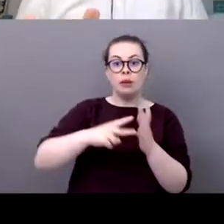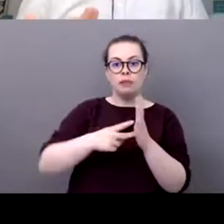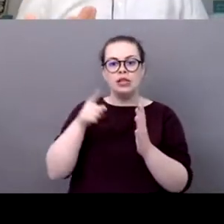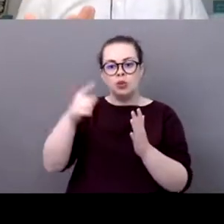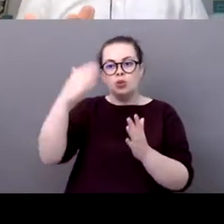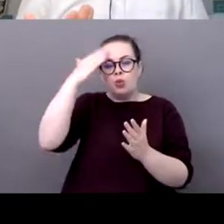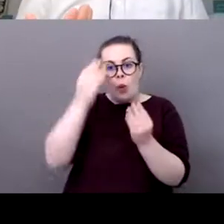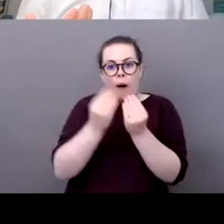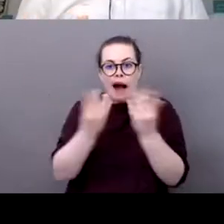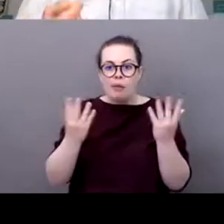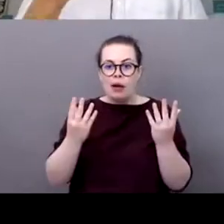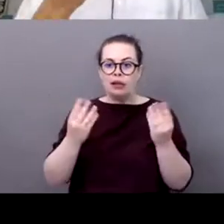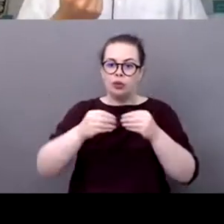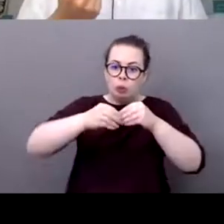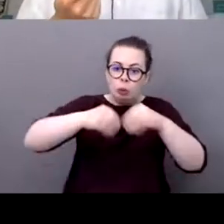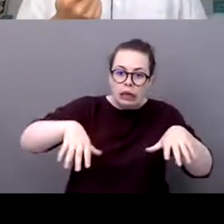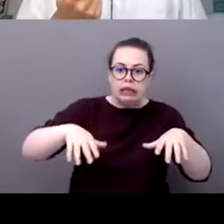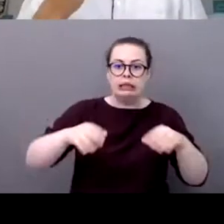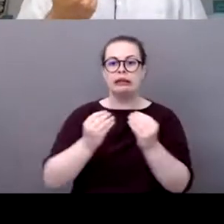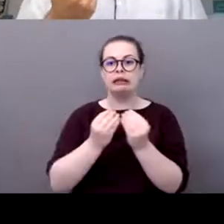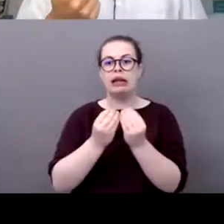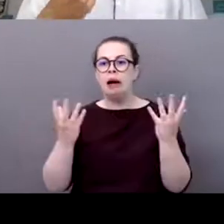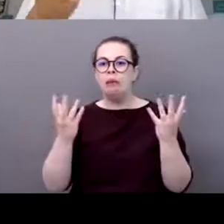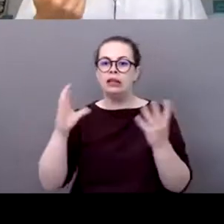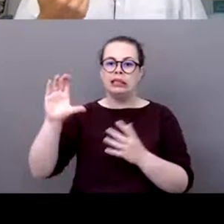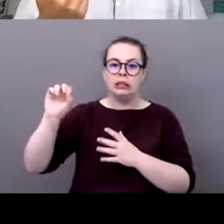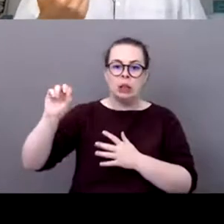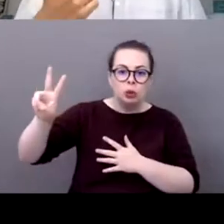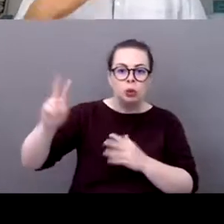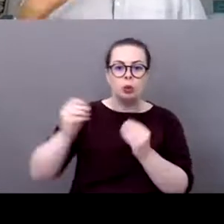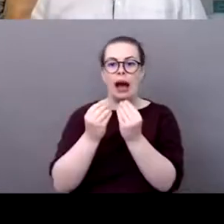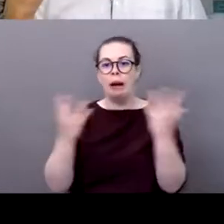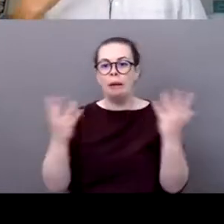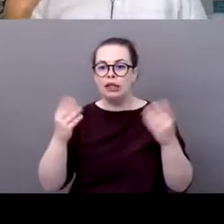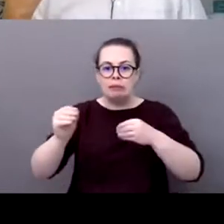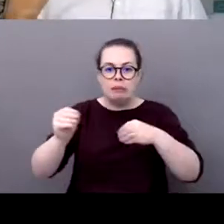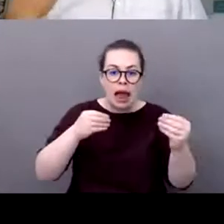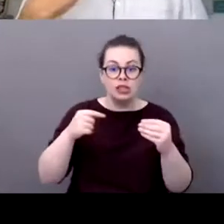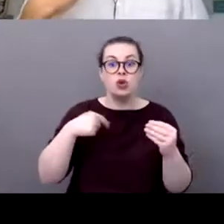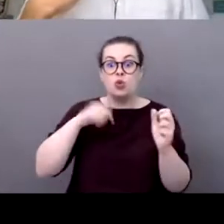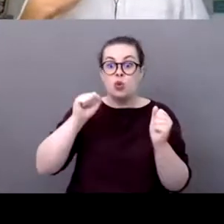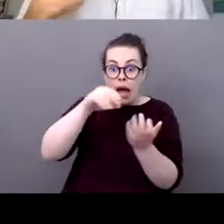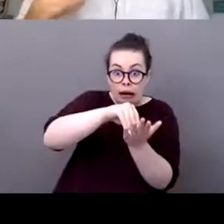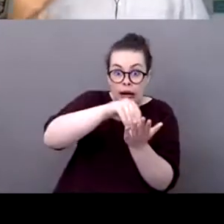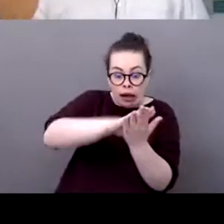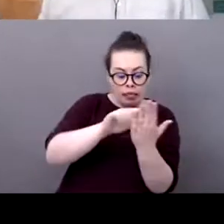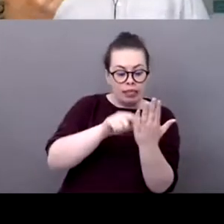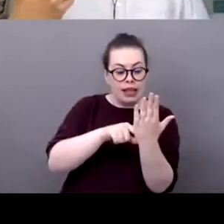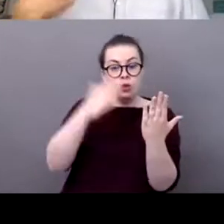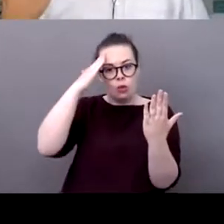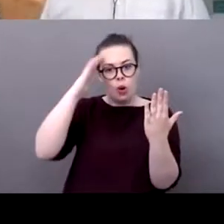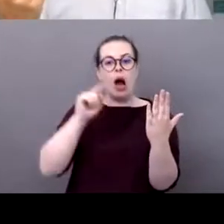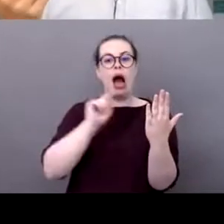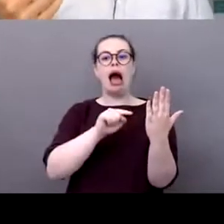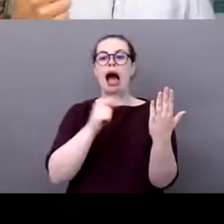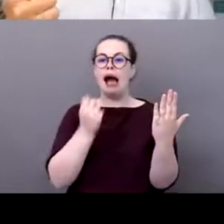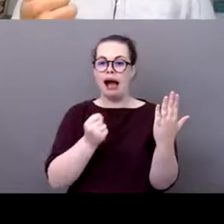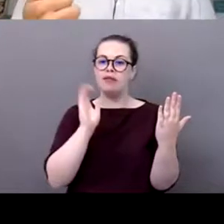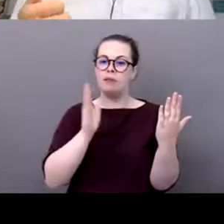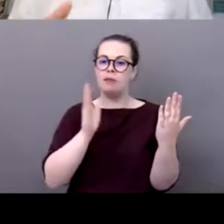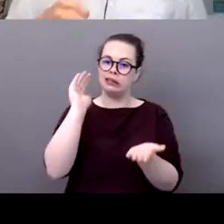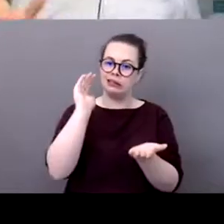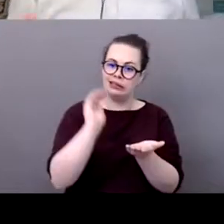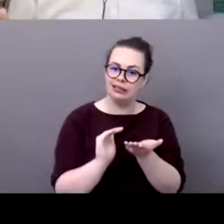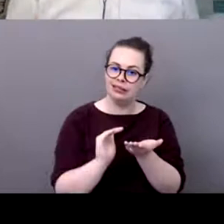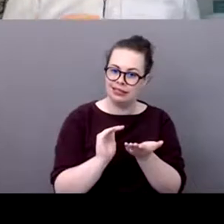ambition and that is something that sports people really have actually it's four steps that that athletes usually have uh first